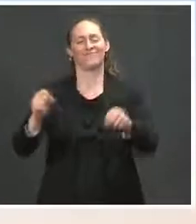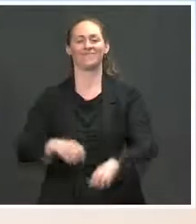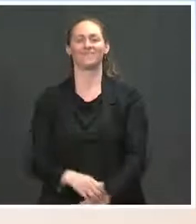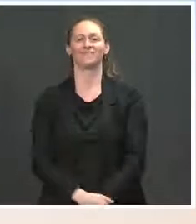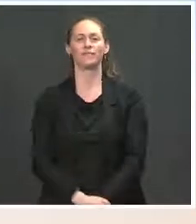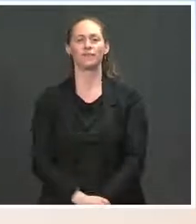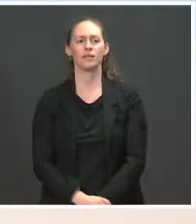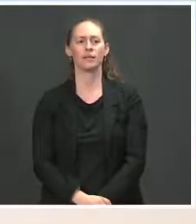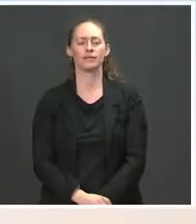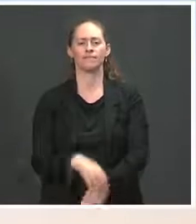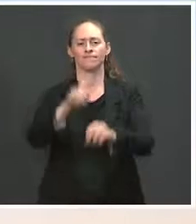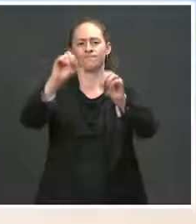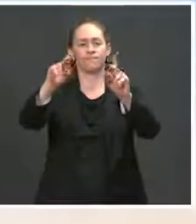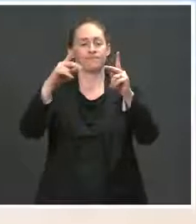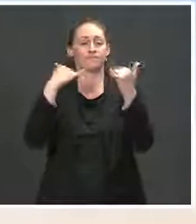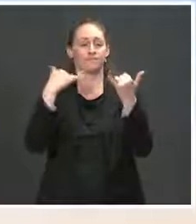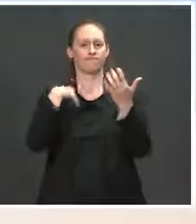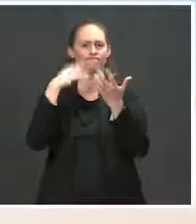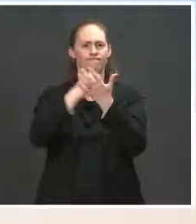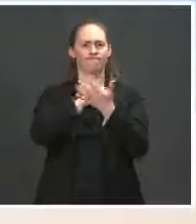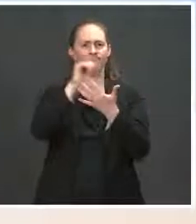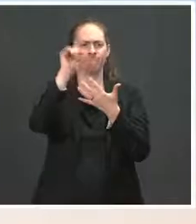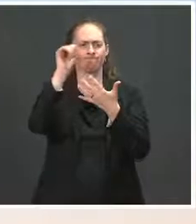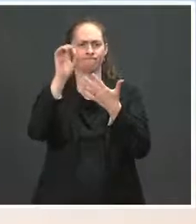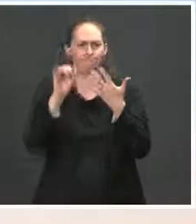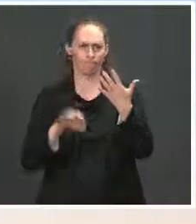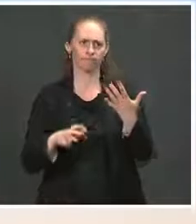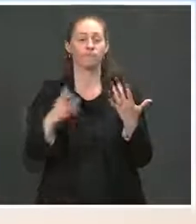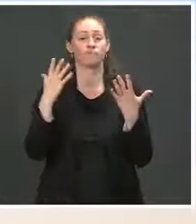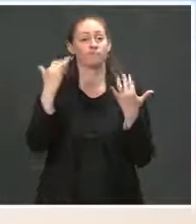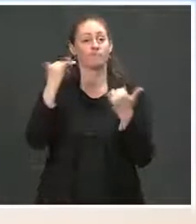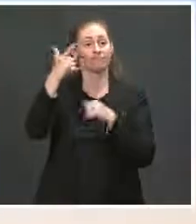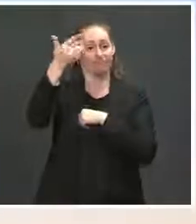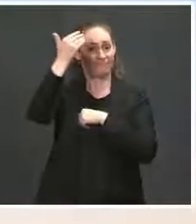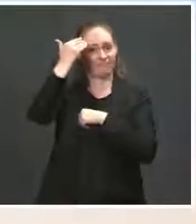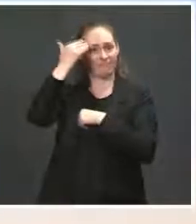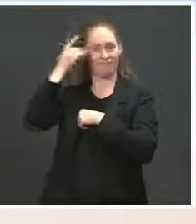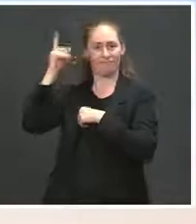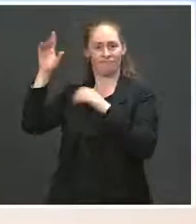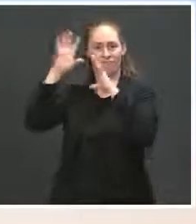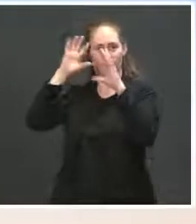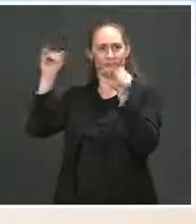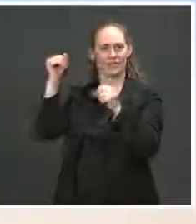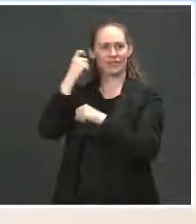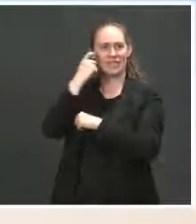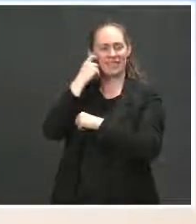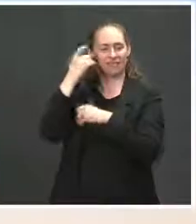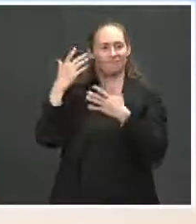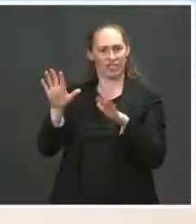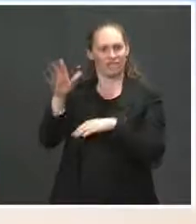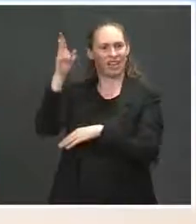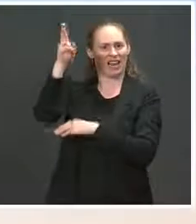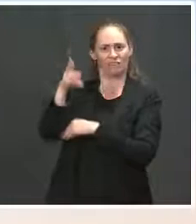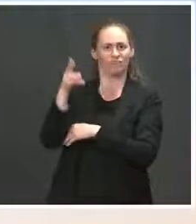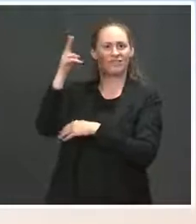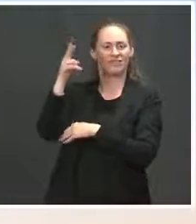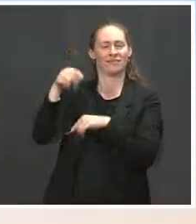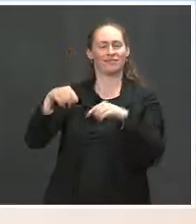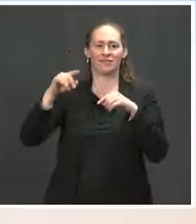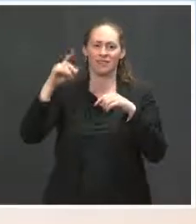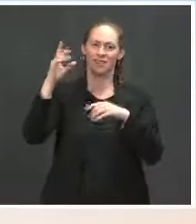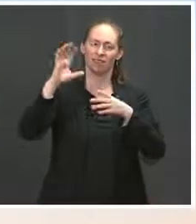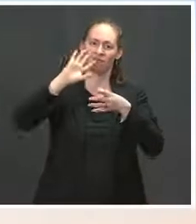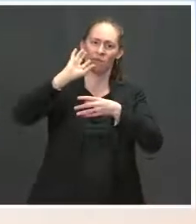the top. Um, as you know, President Biden just concluded a historic climate summit with 50 world leaders to show